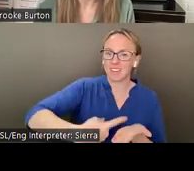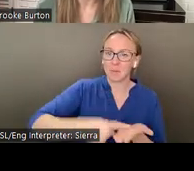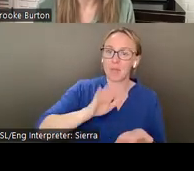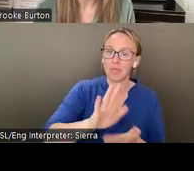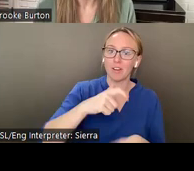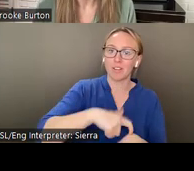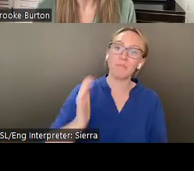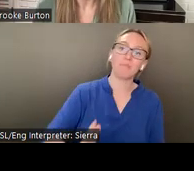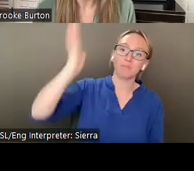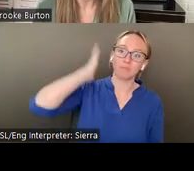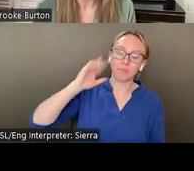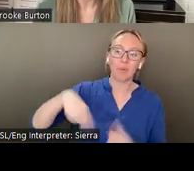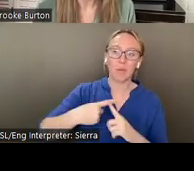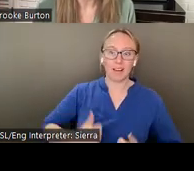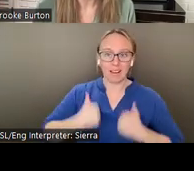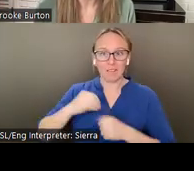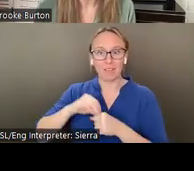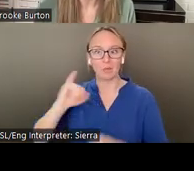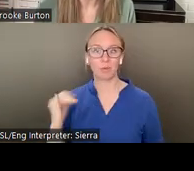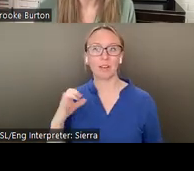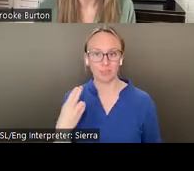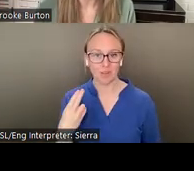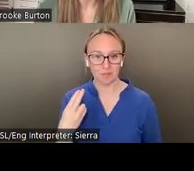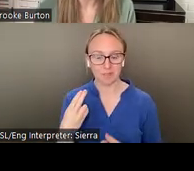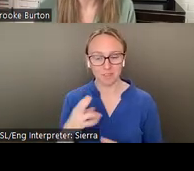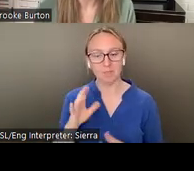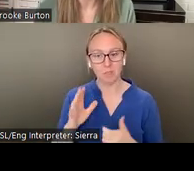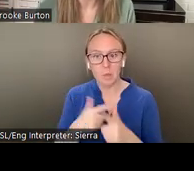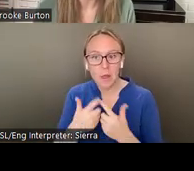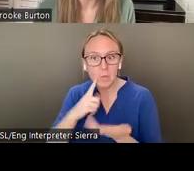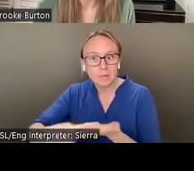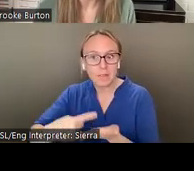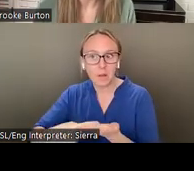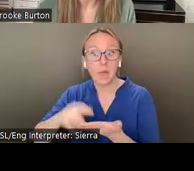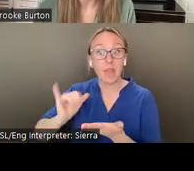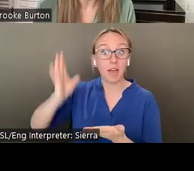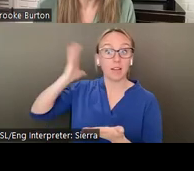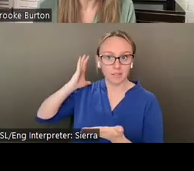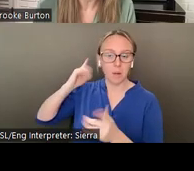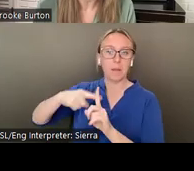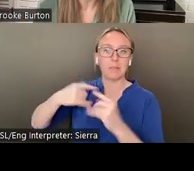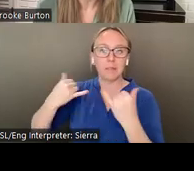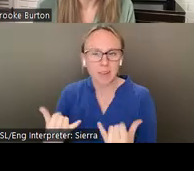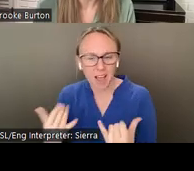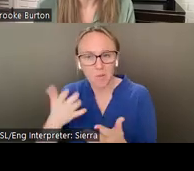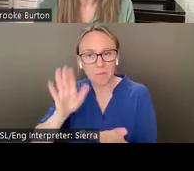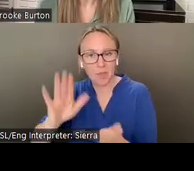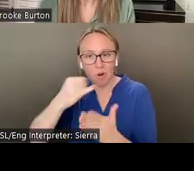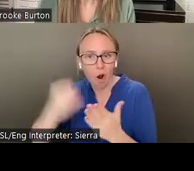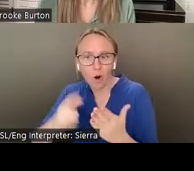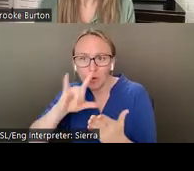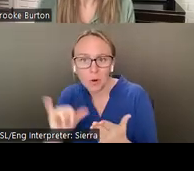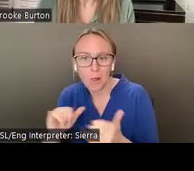things that are inspiring them right now and things that where they dig deep to create the artwork.